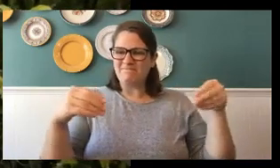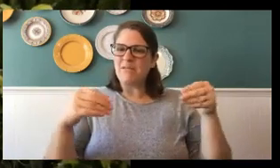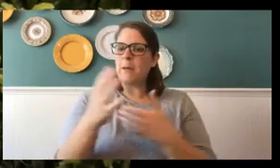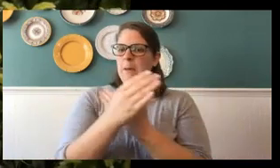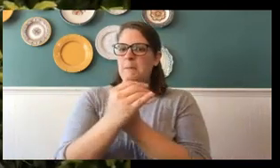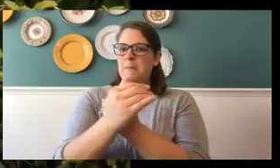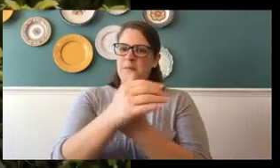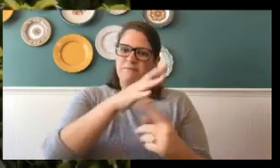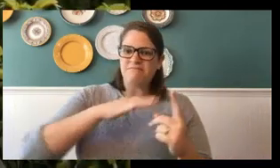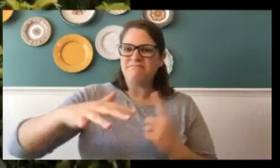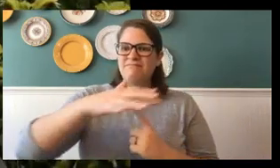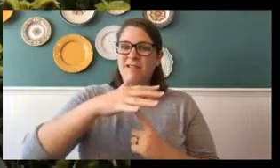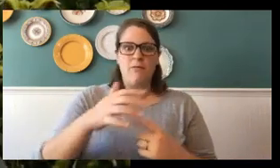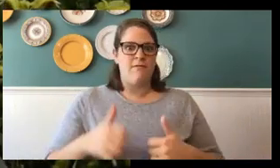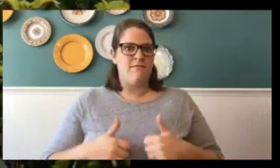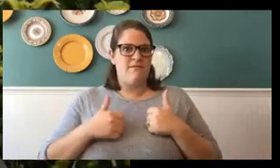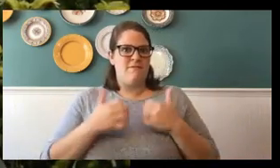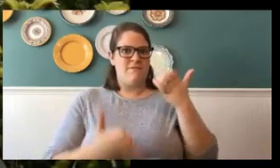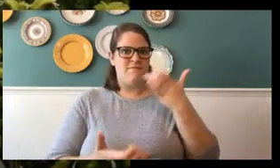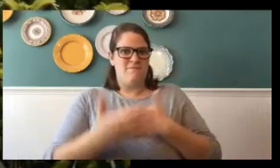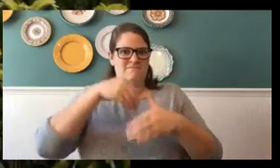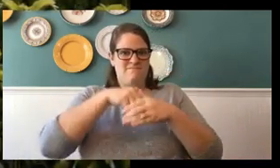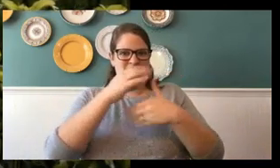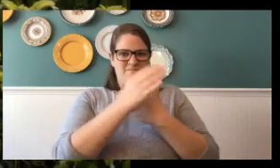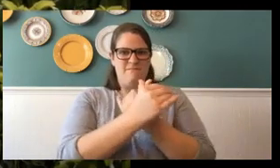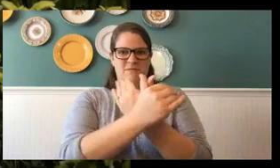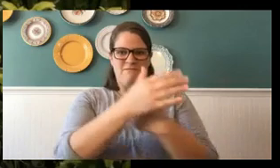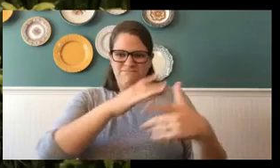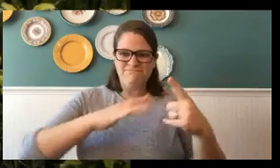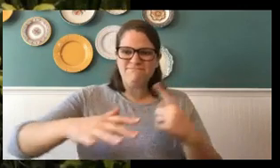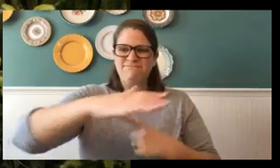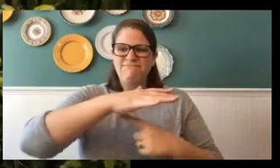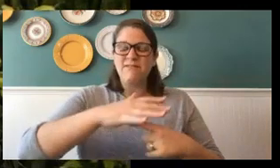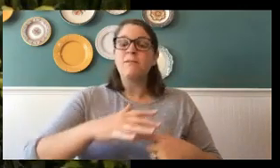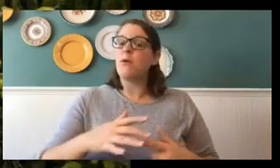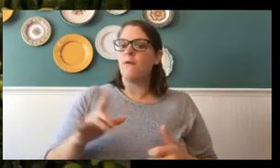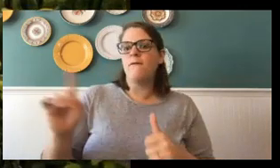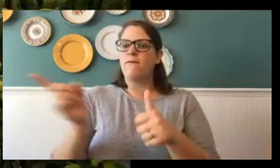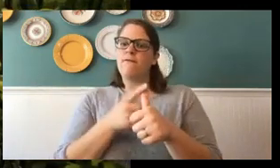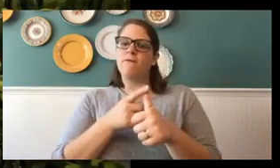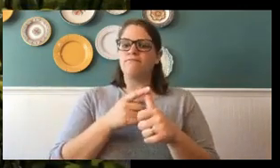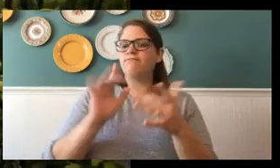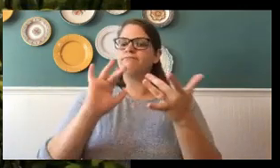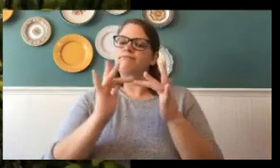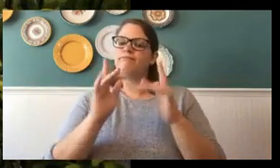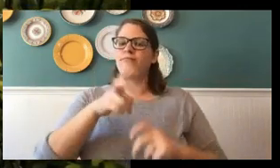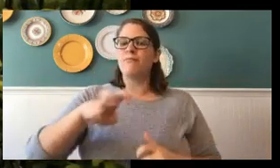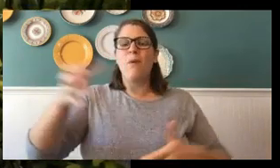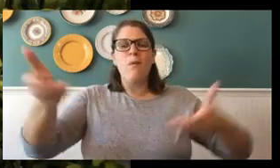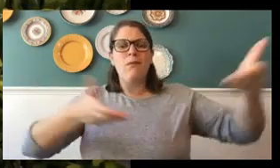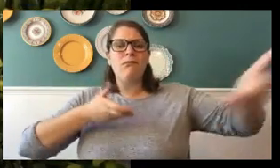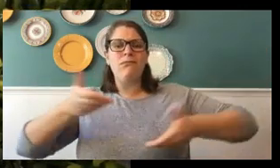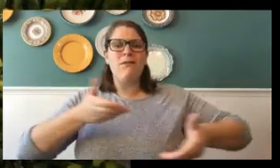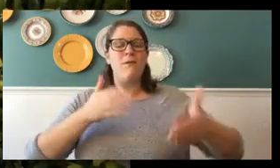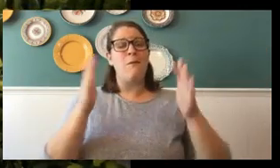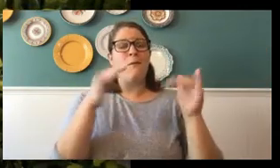Butterfly Encounter this morning, and we are doing our very first virtual field trip. So welcome, everybody. I hope you're